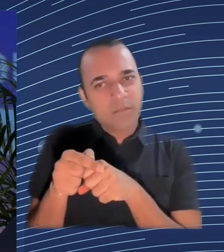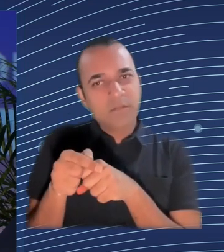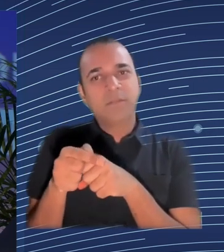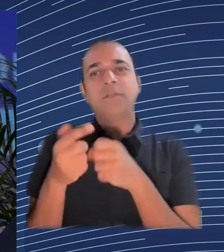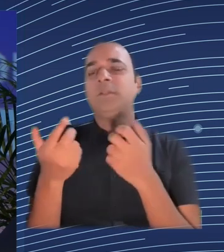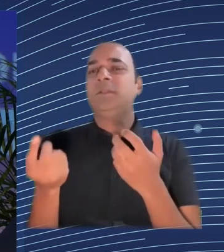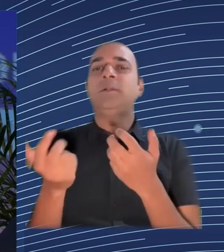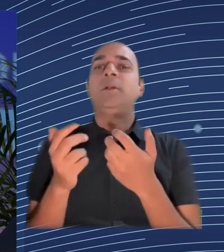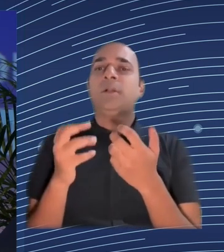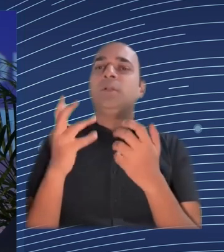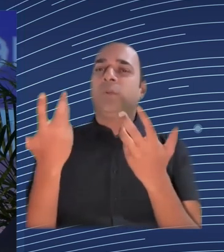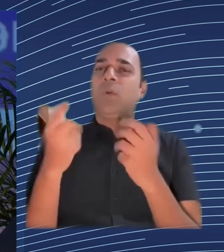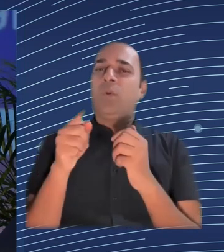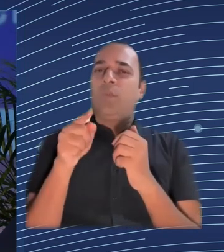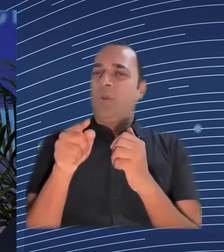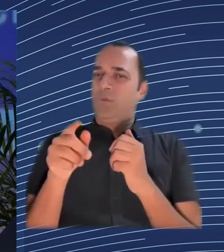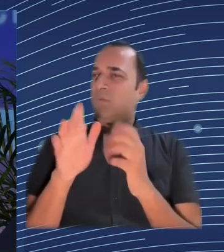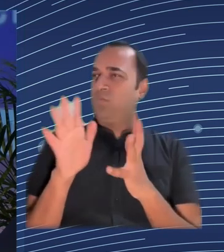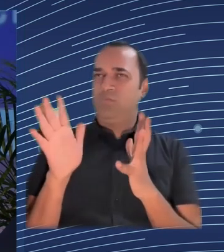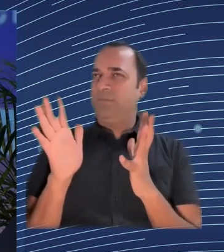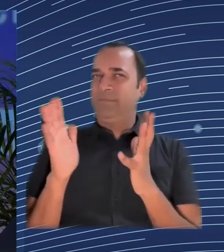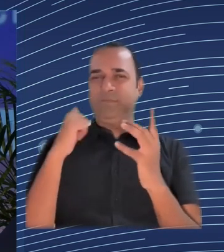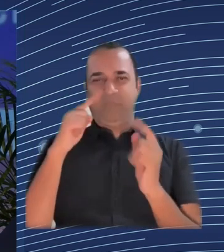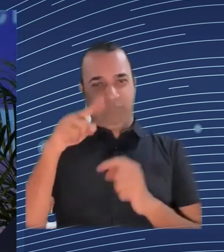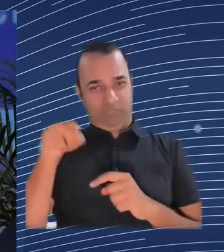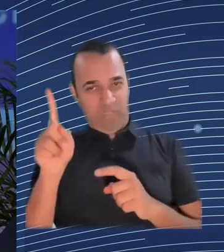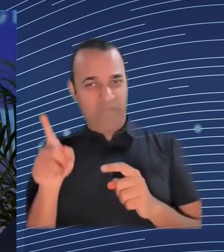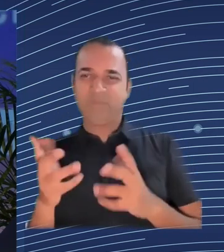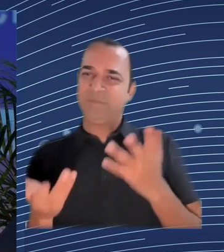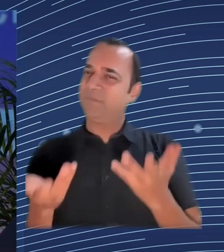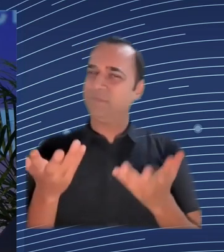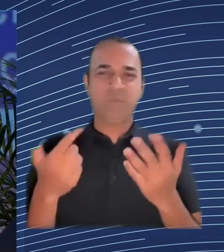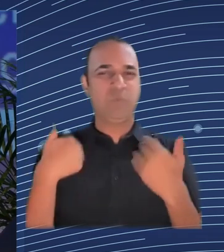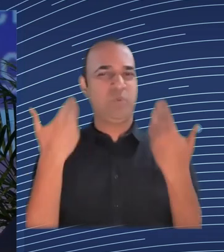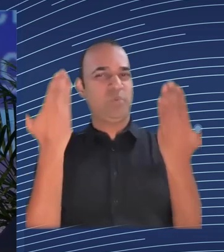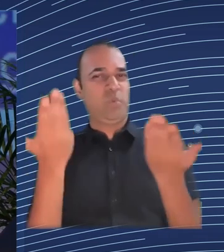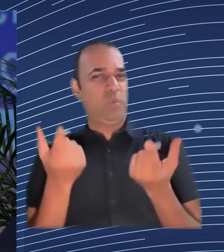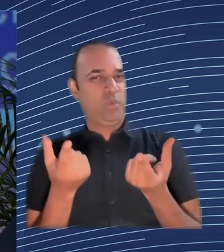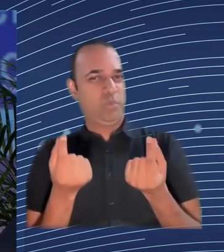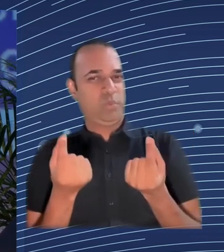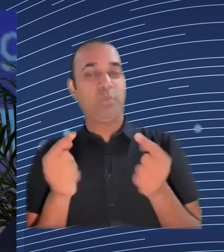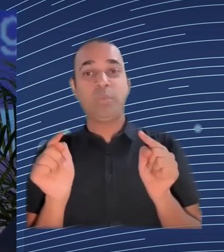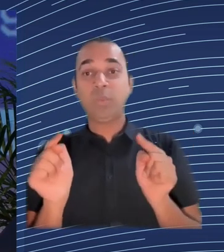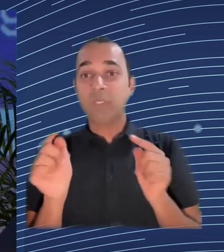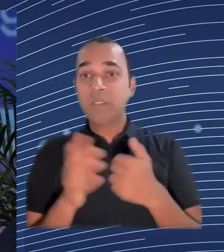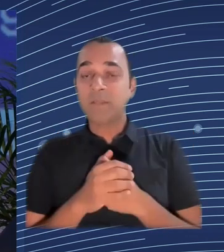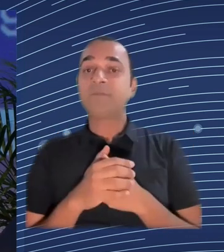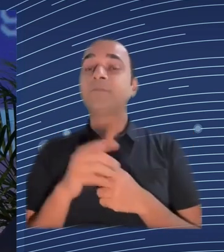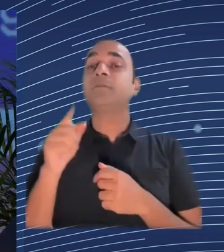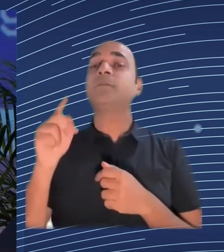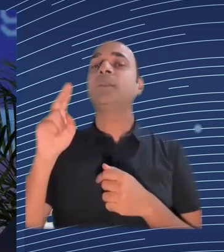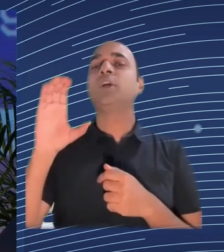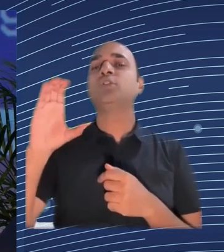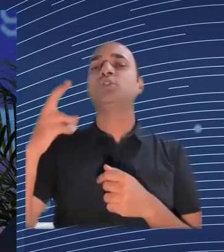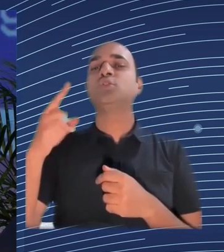income is declining but then when you start talking and you start pulling the data together people accept ah you too I wasn't earning